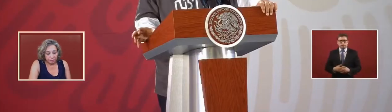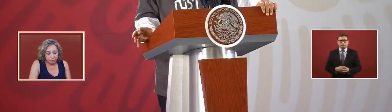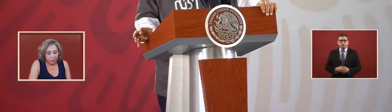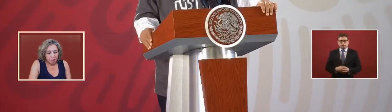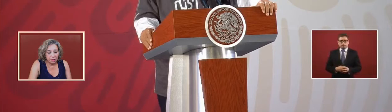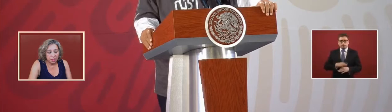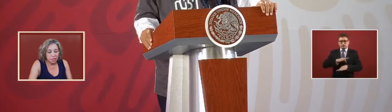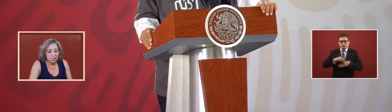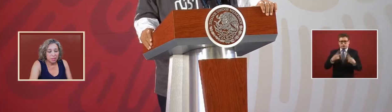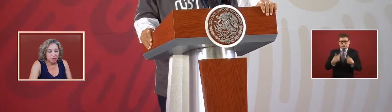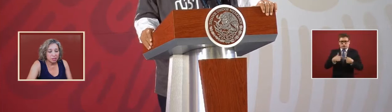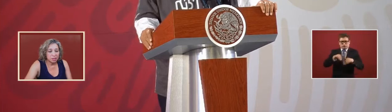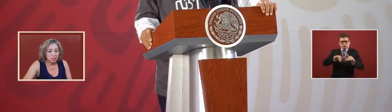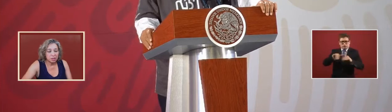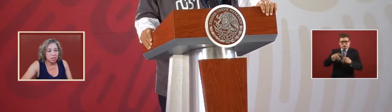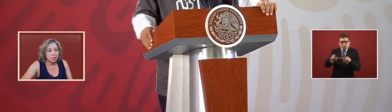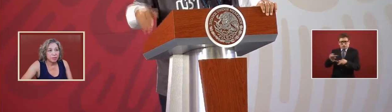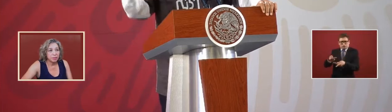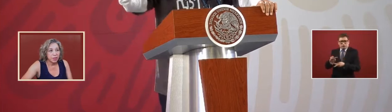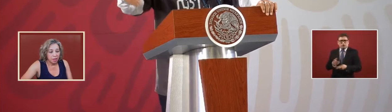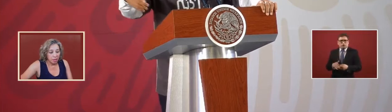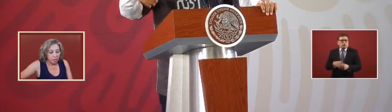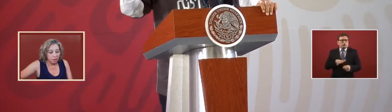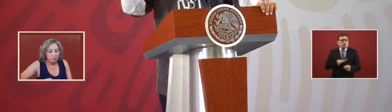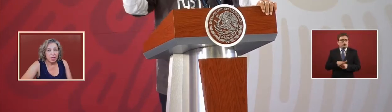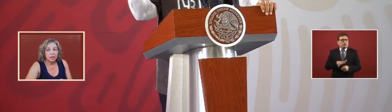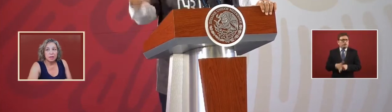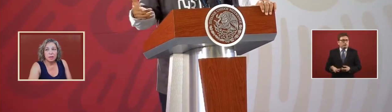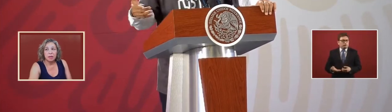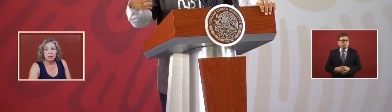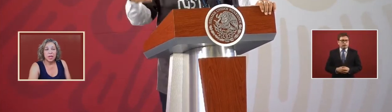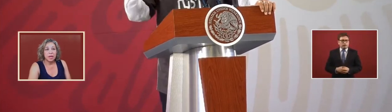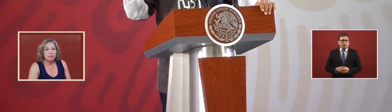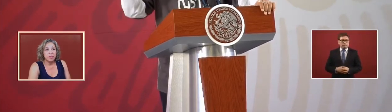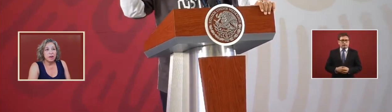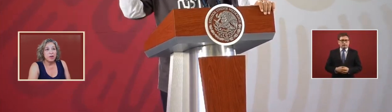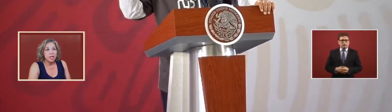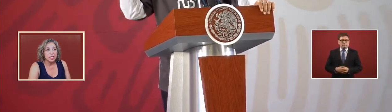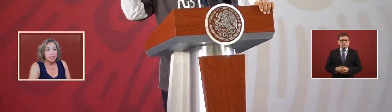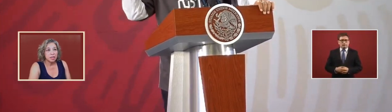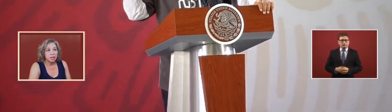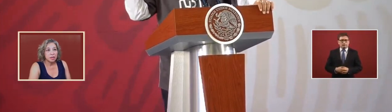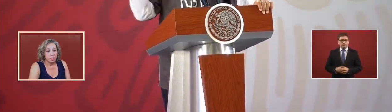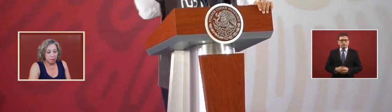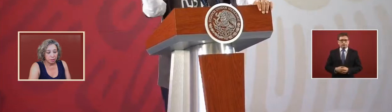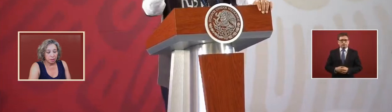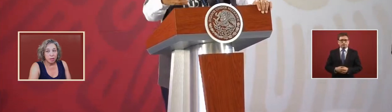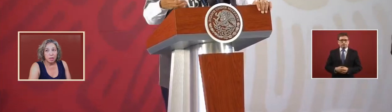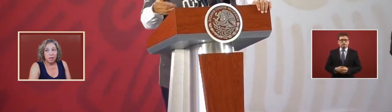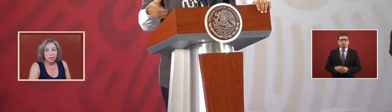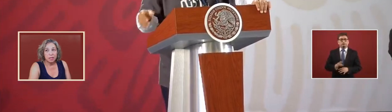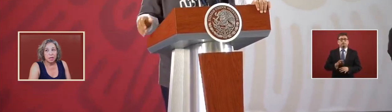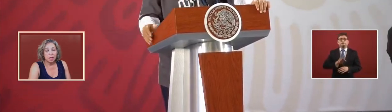the citizen consult that if there is a